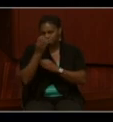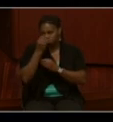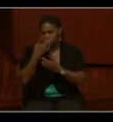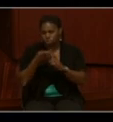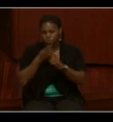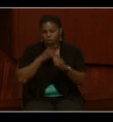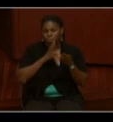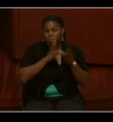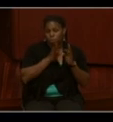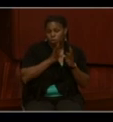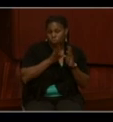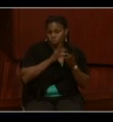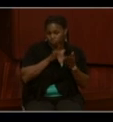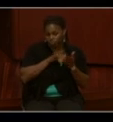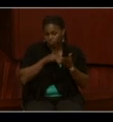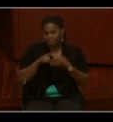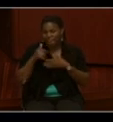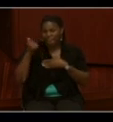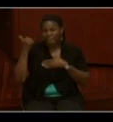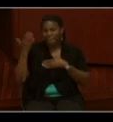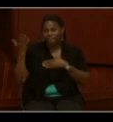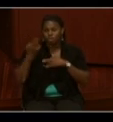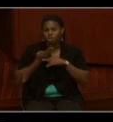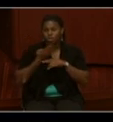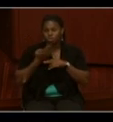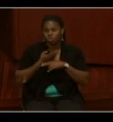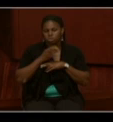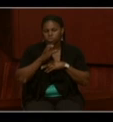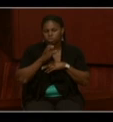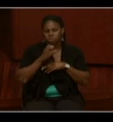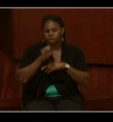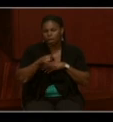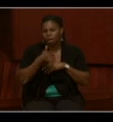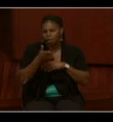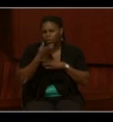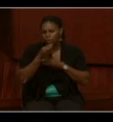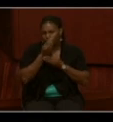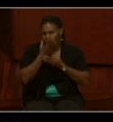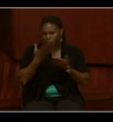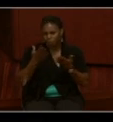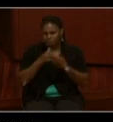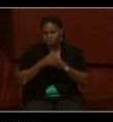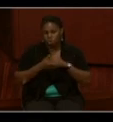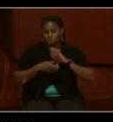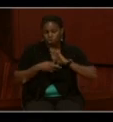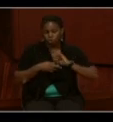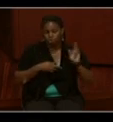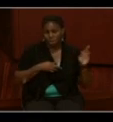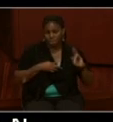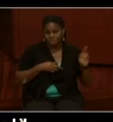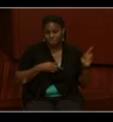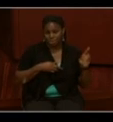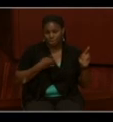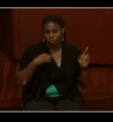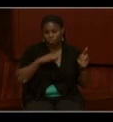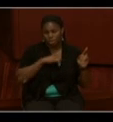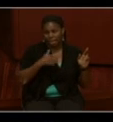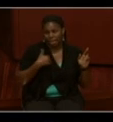weather. And here is the use of coal and other kinds of information here. And on the right-hand side, we have